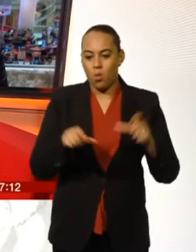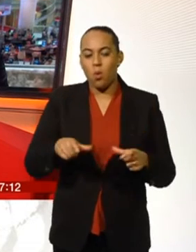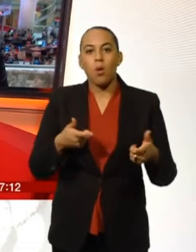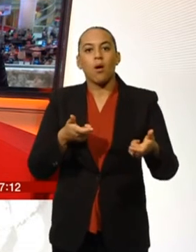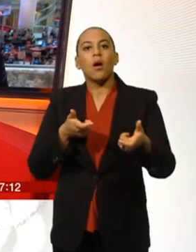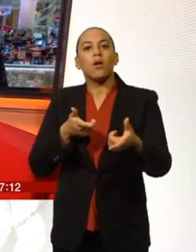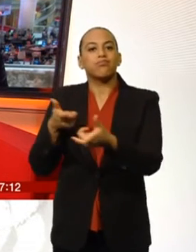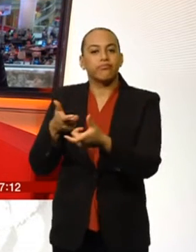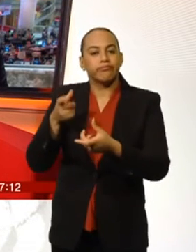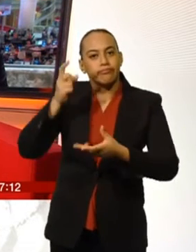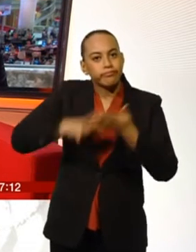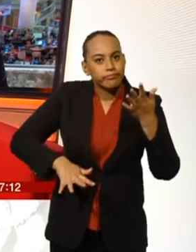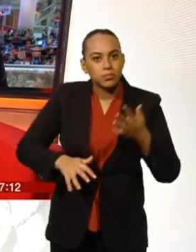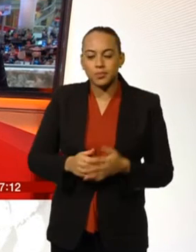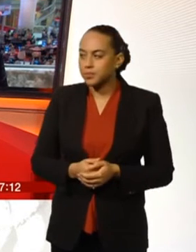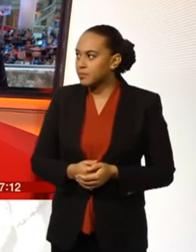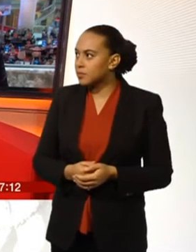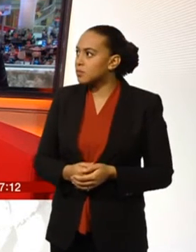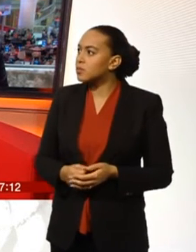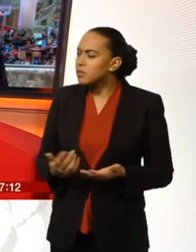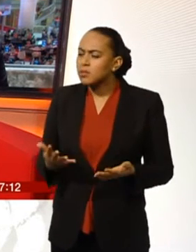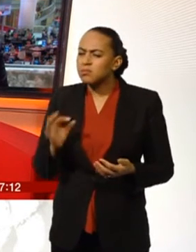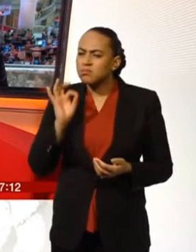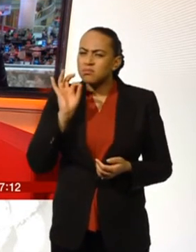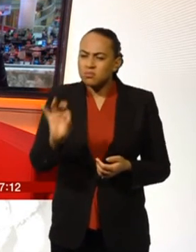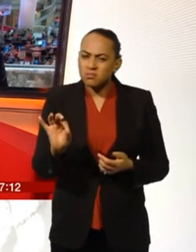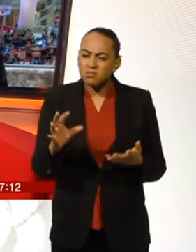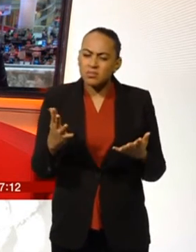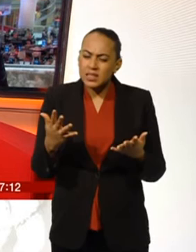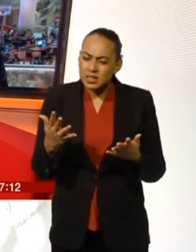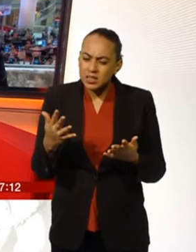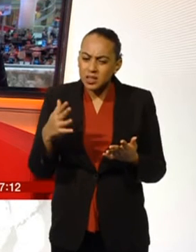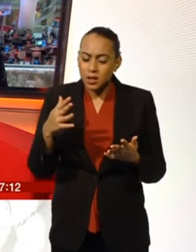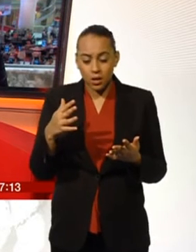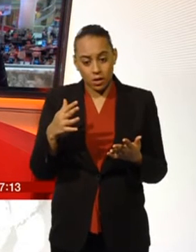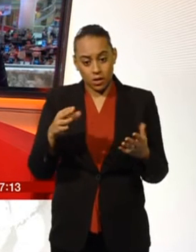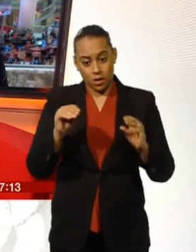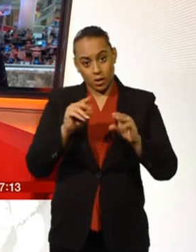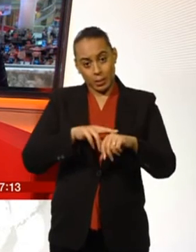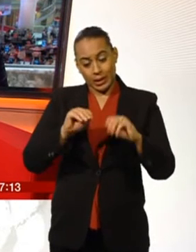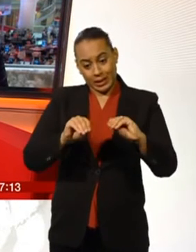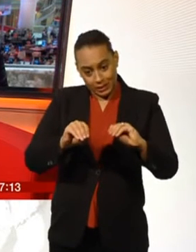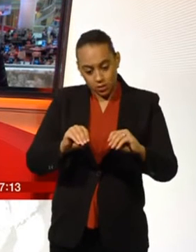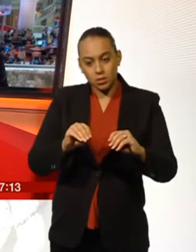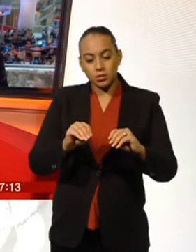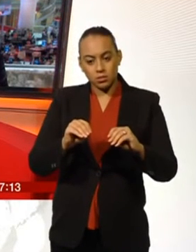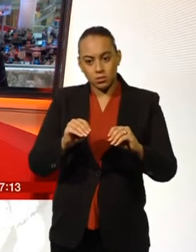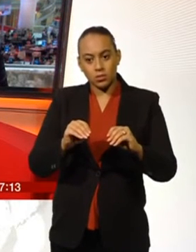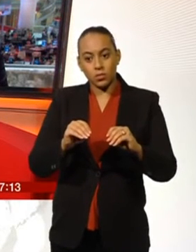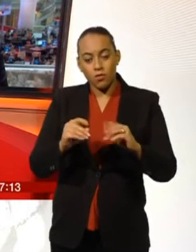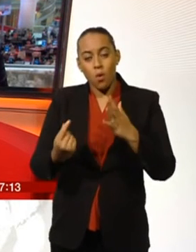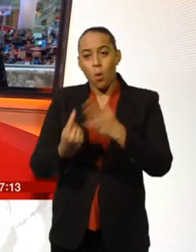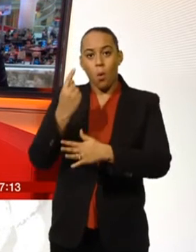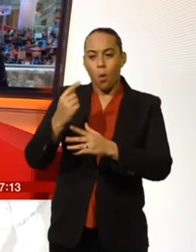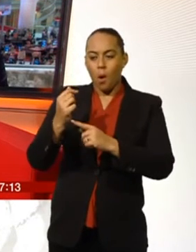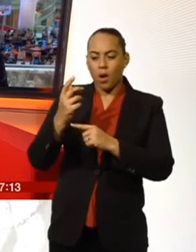attack? Or, as we've been warned many times, as the terror threat in the UK is significantly higher, is this in reaction to